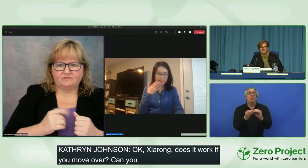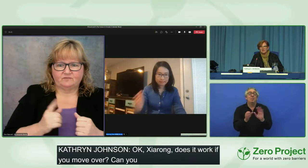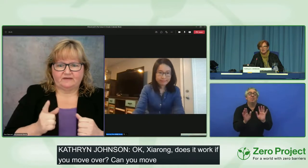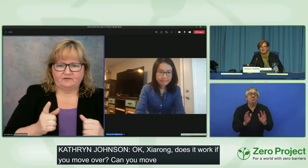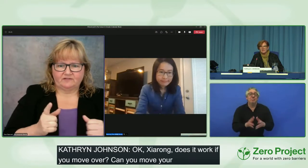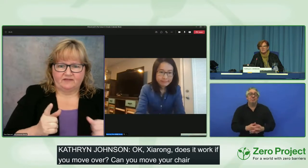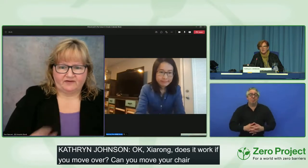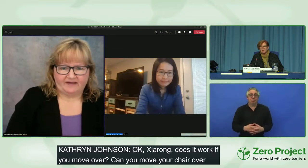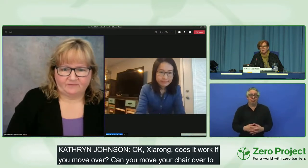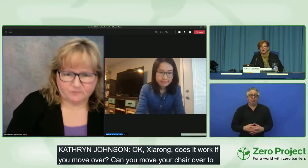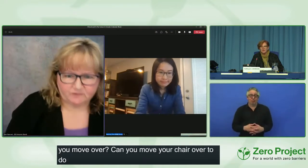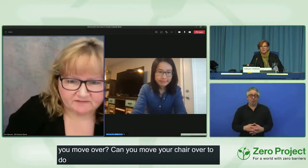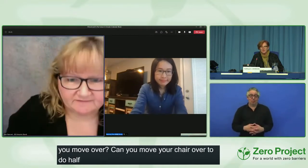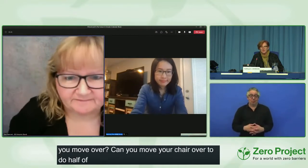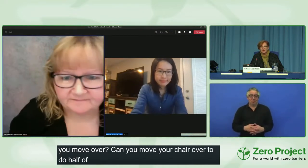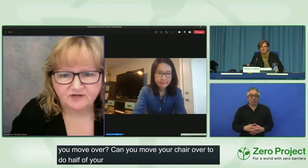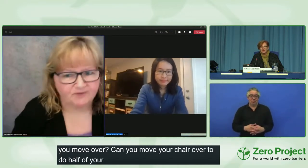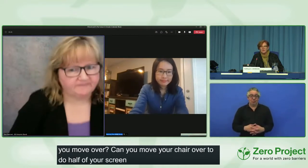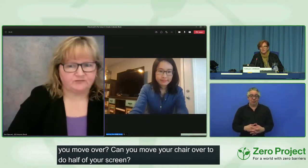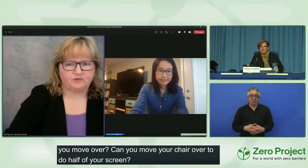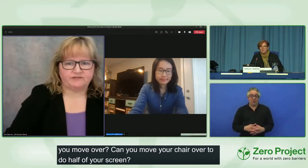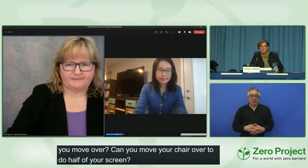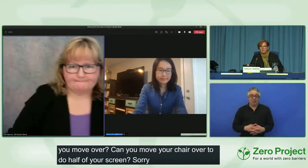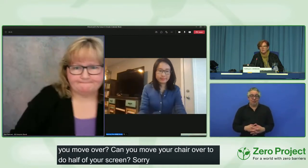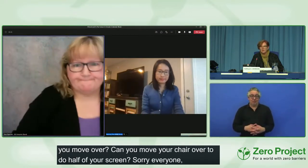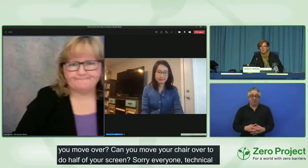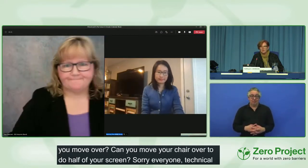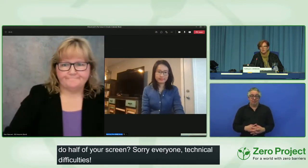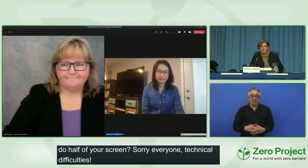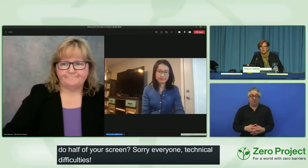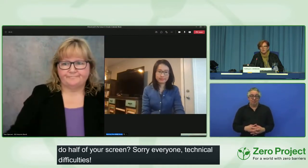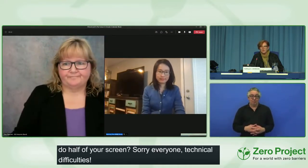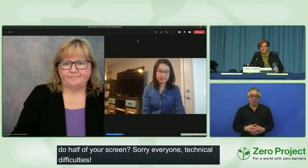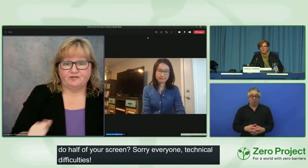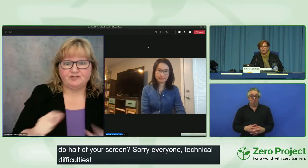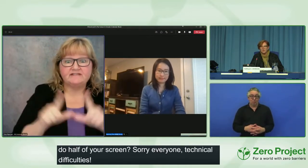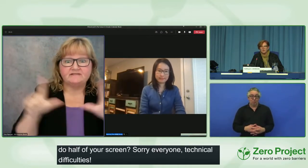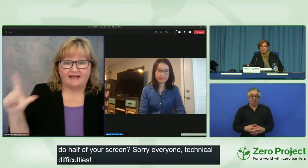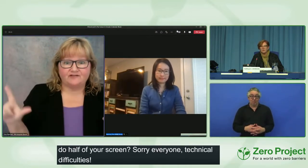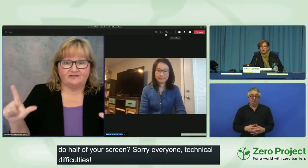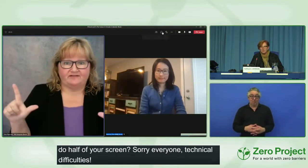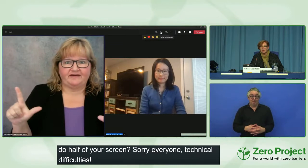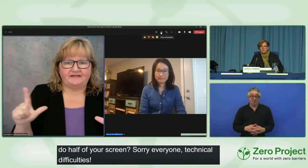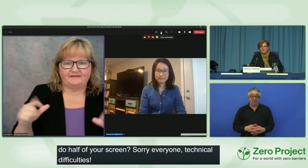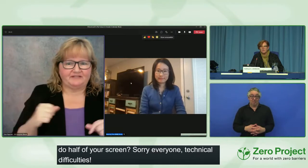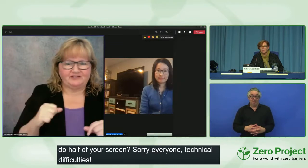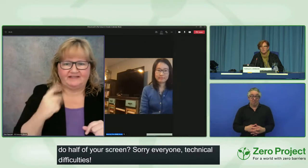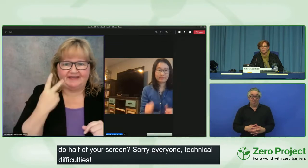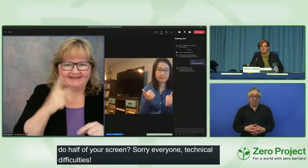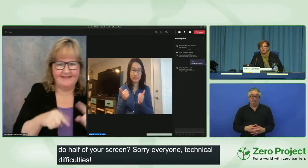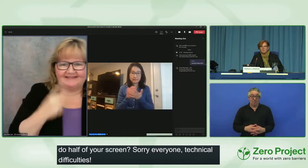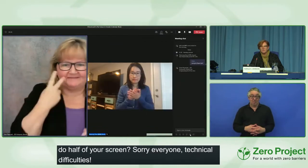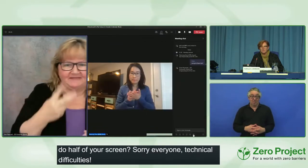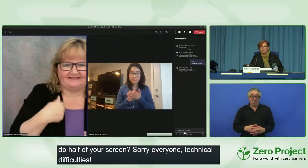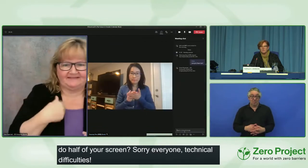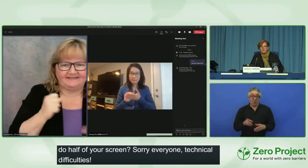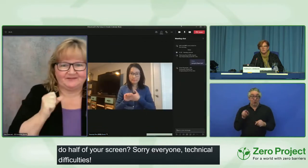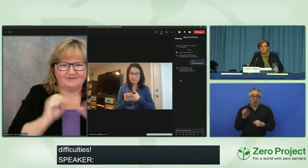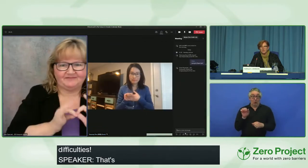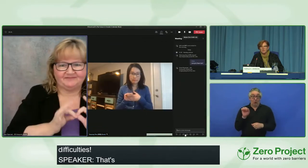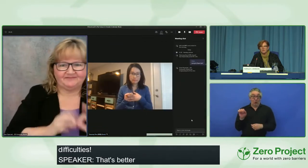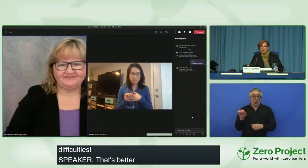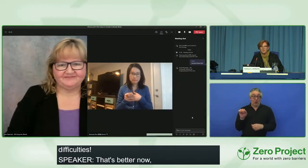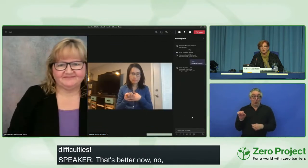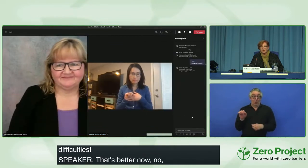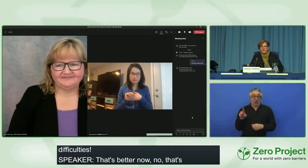That's actually, whatever's on there now is. That's No, it's worse. No? Okay. she's actually very big, just you can't see me